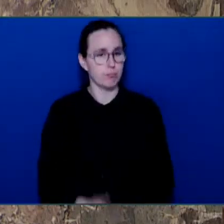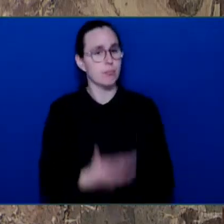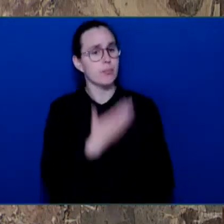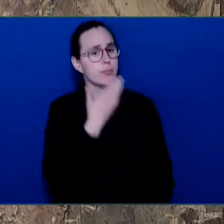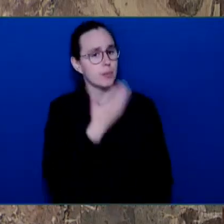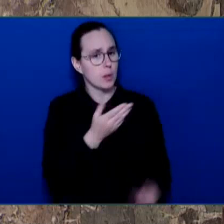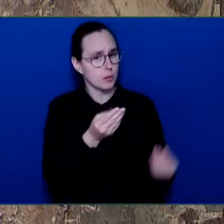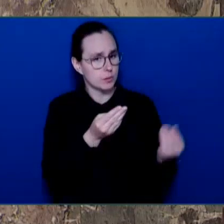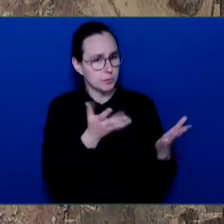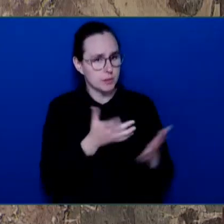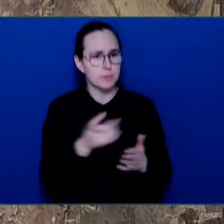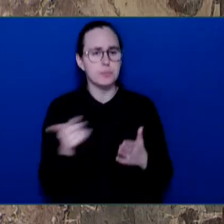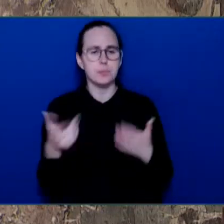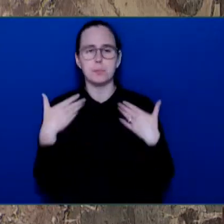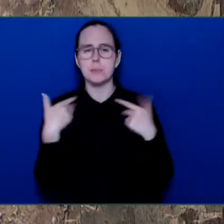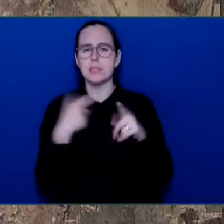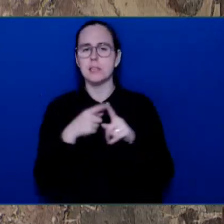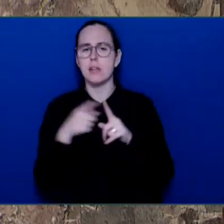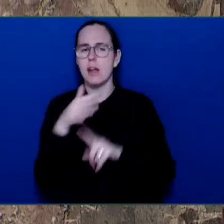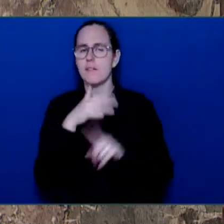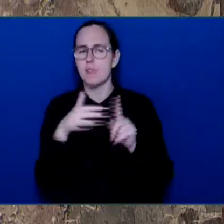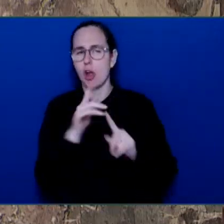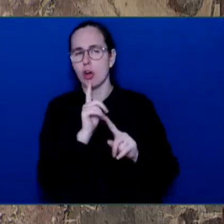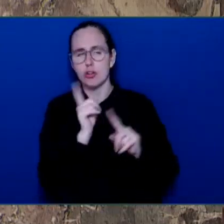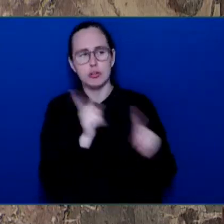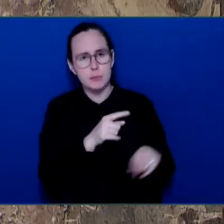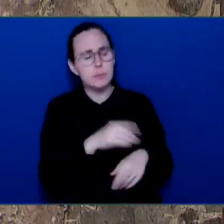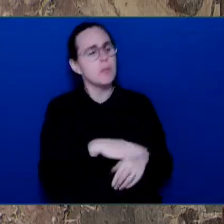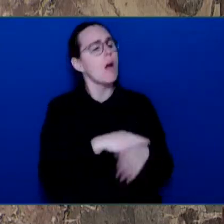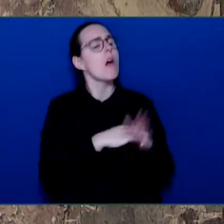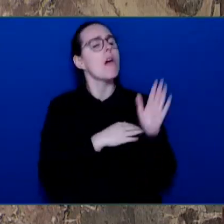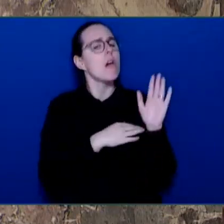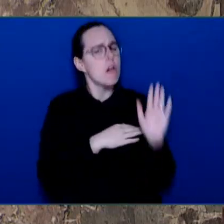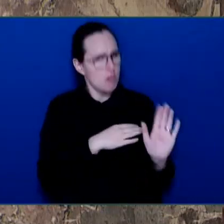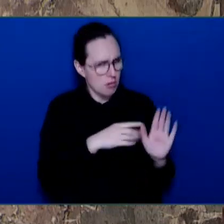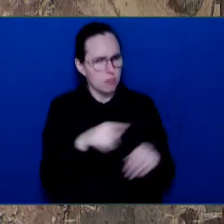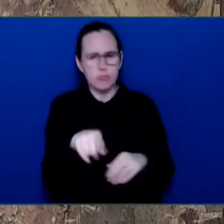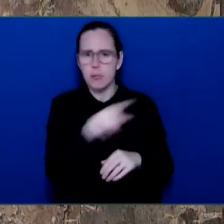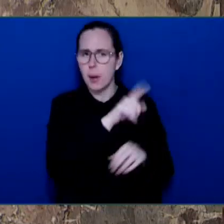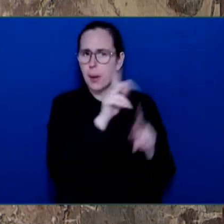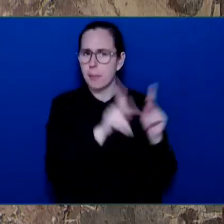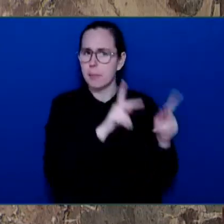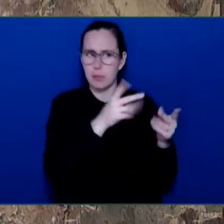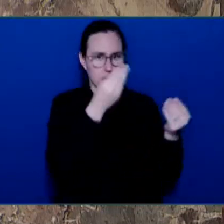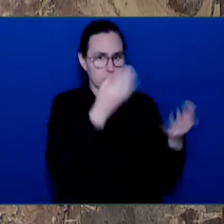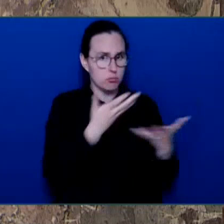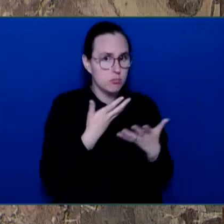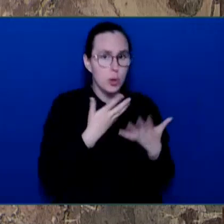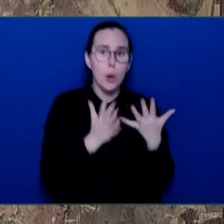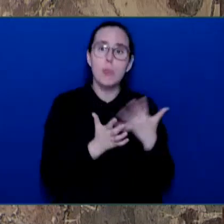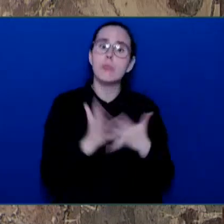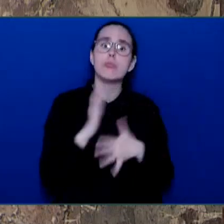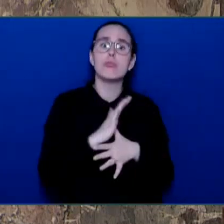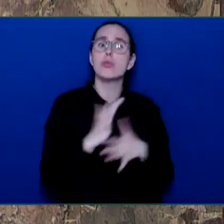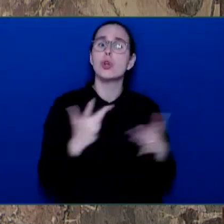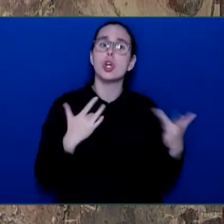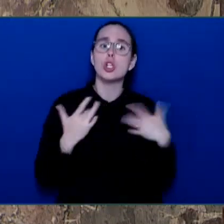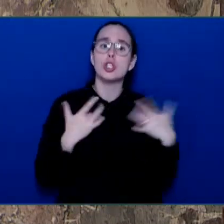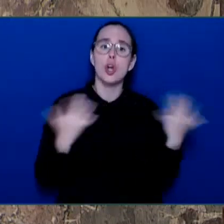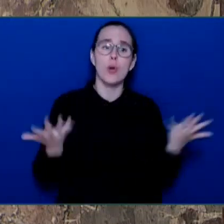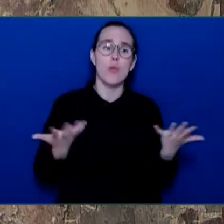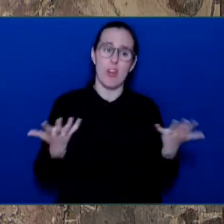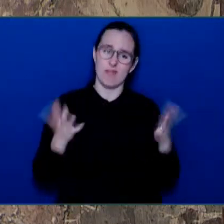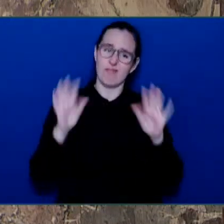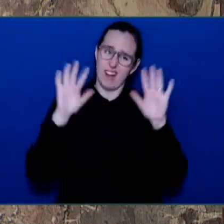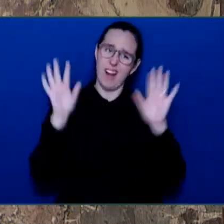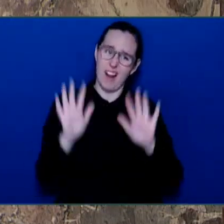deeply concerned about climate change, and they want to know what our government is doing about it. We are giving British Columbians that